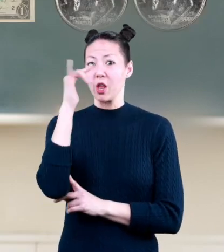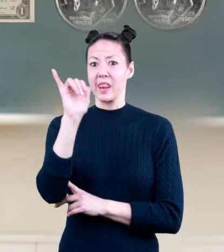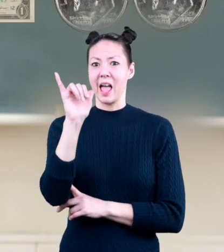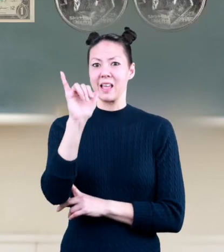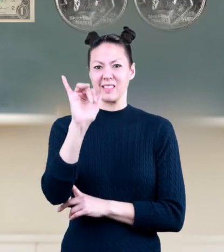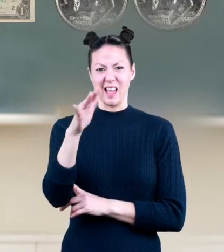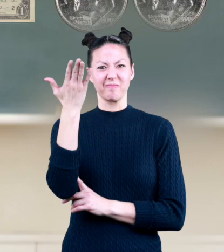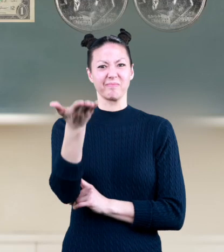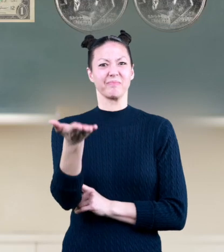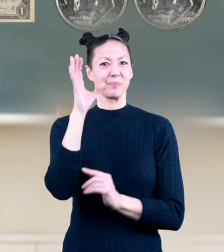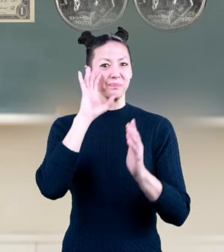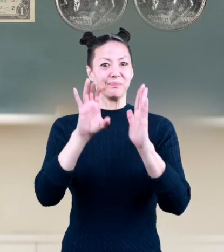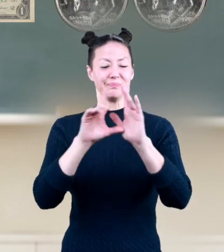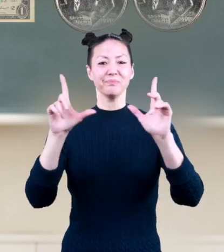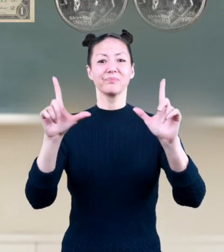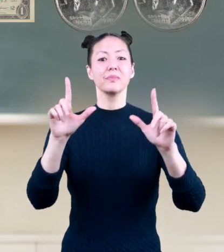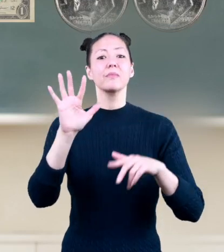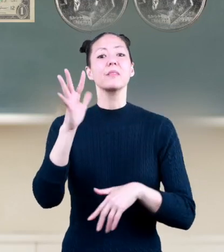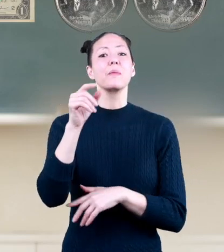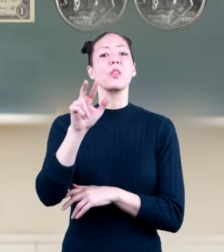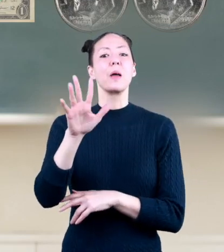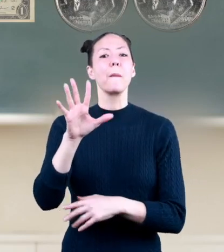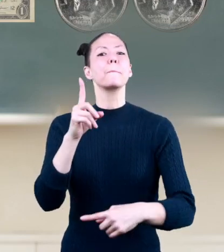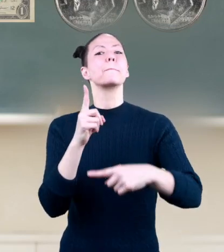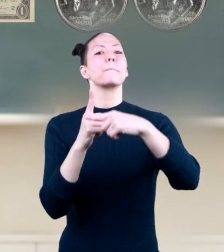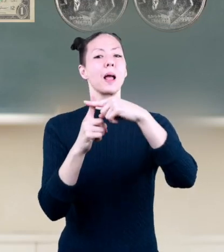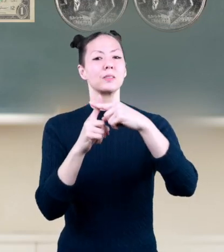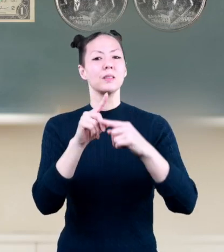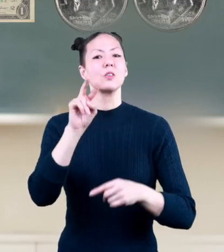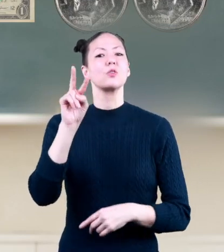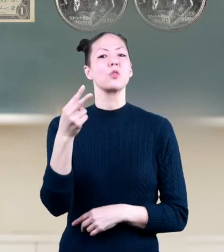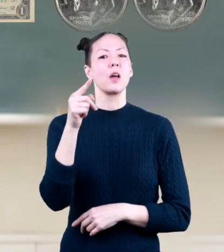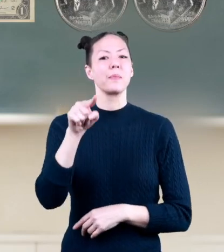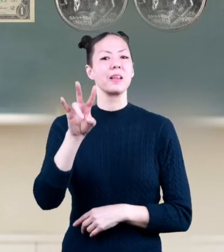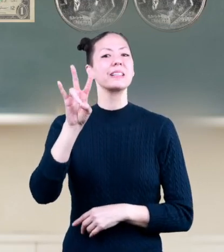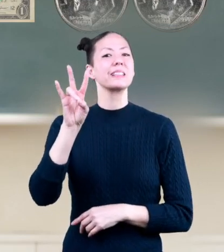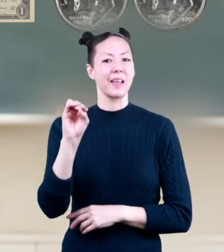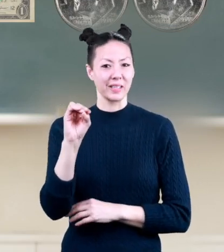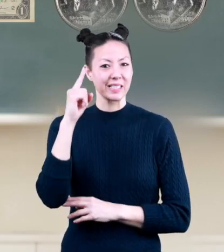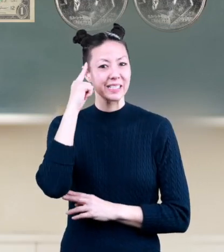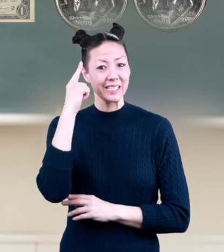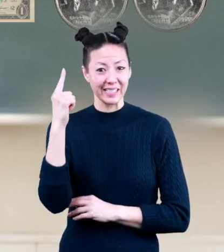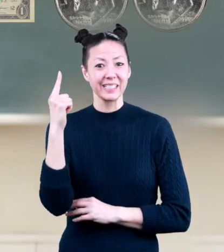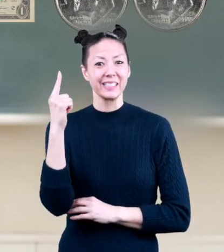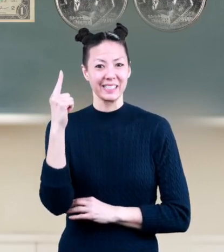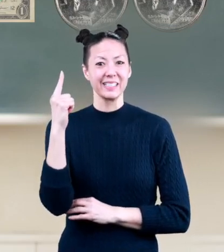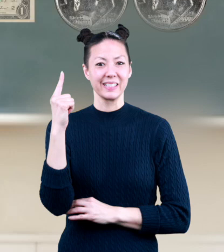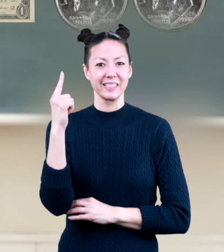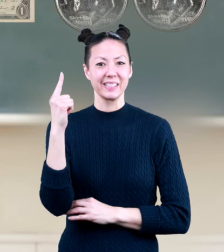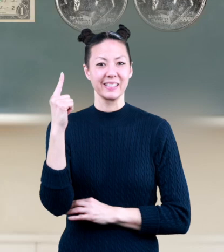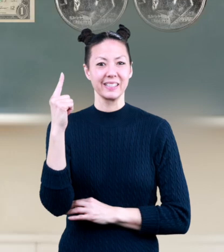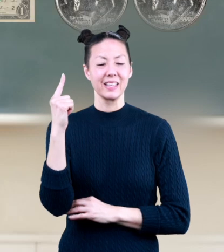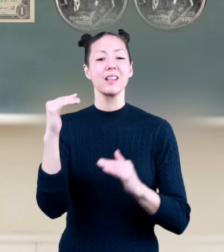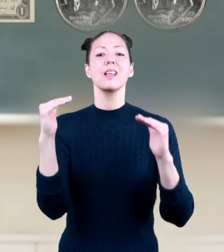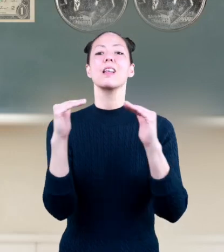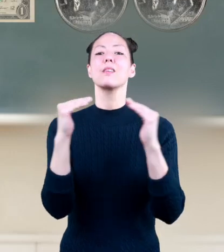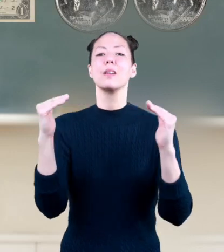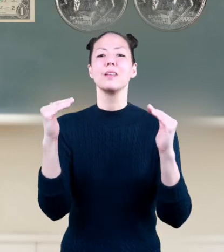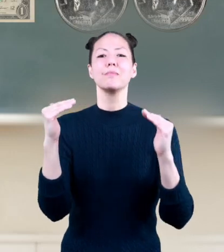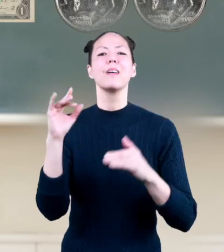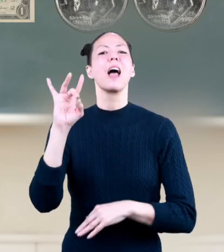would look like this five point three five plus two point seven zero